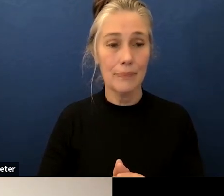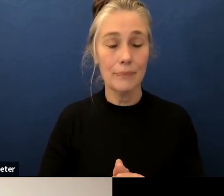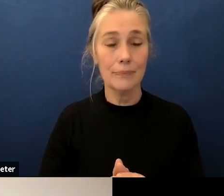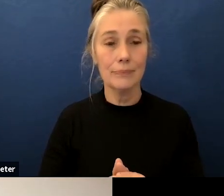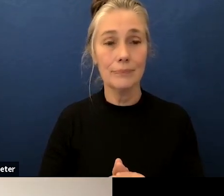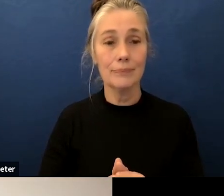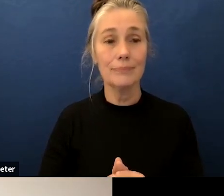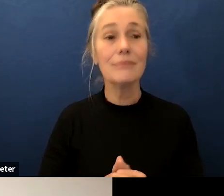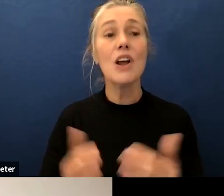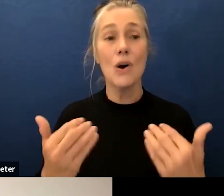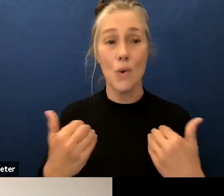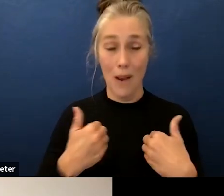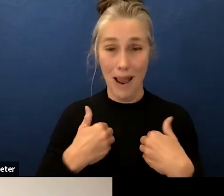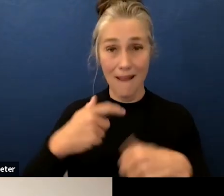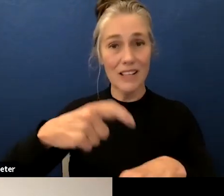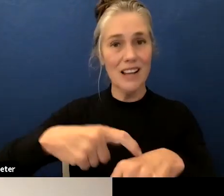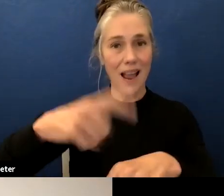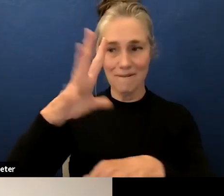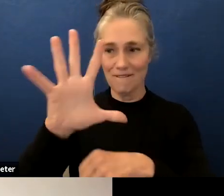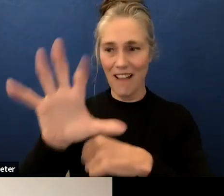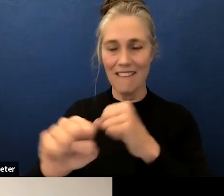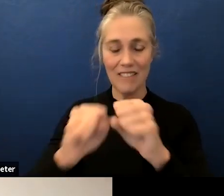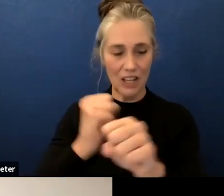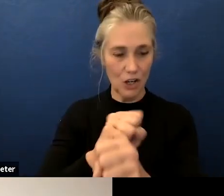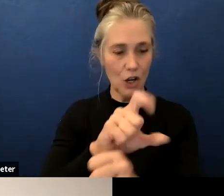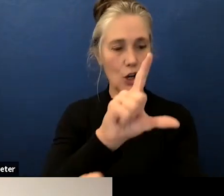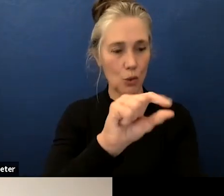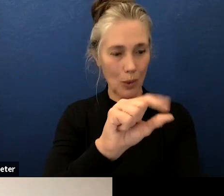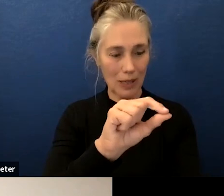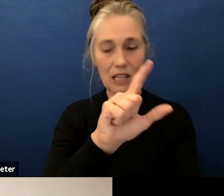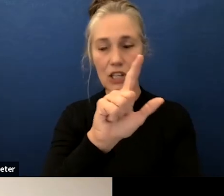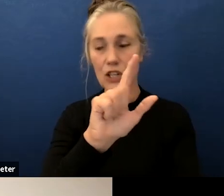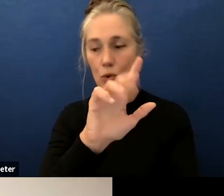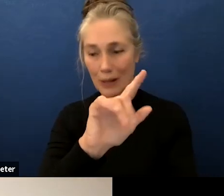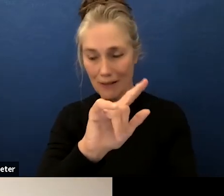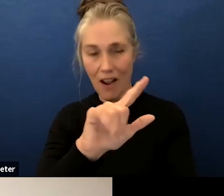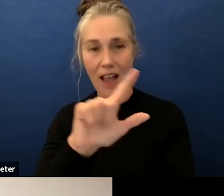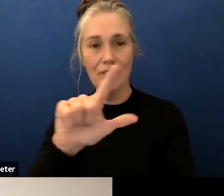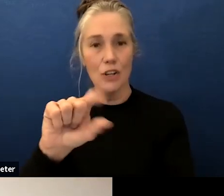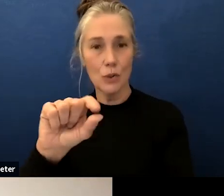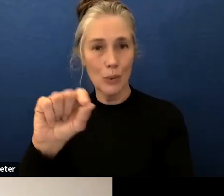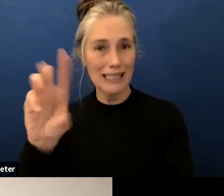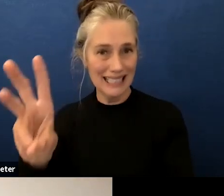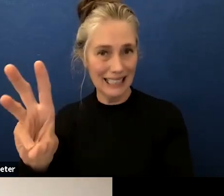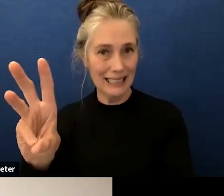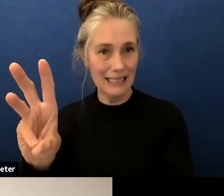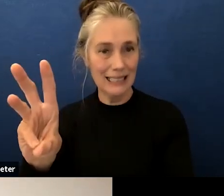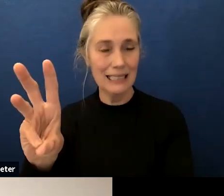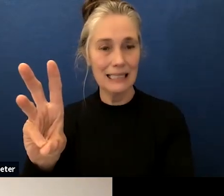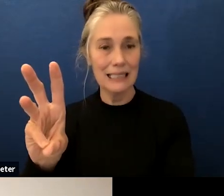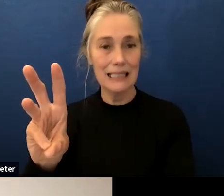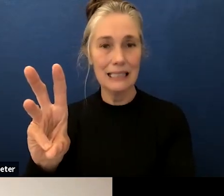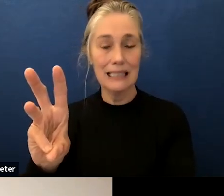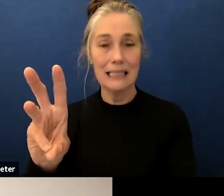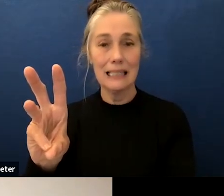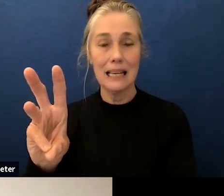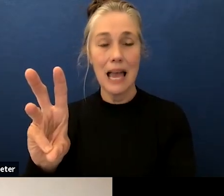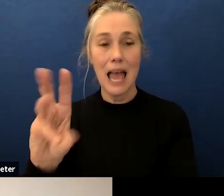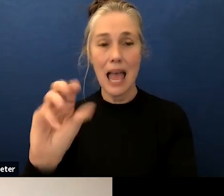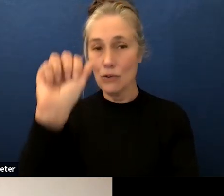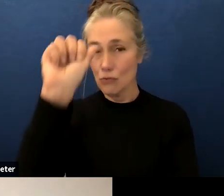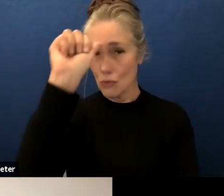so we got five years that's two let's see 20 25 26. a couple of other things to remember this is based on